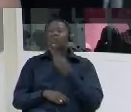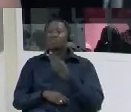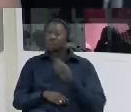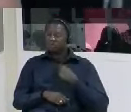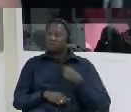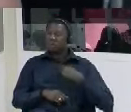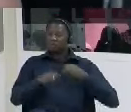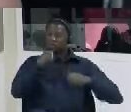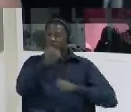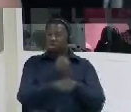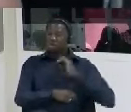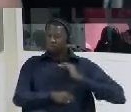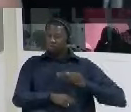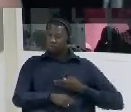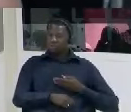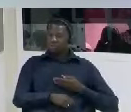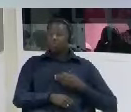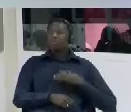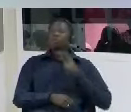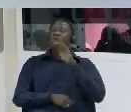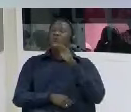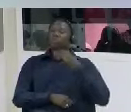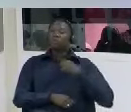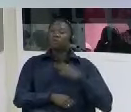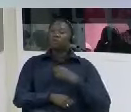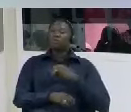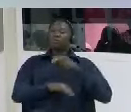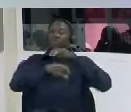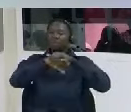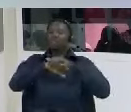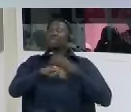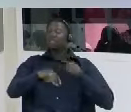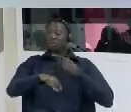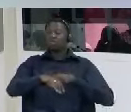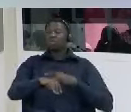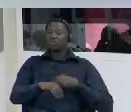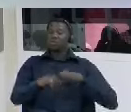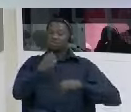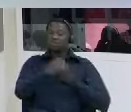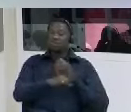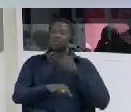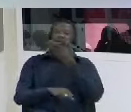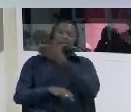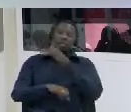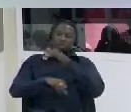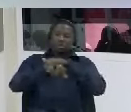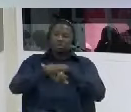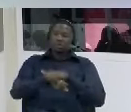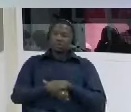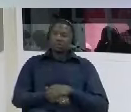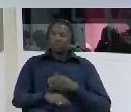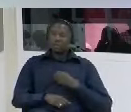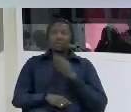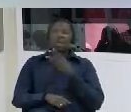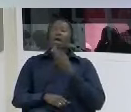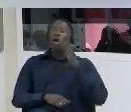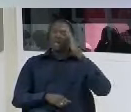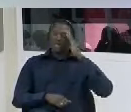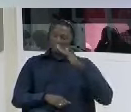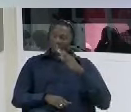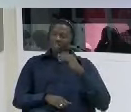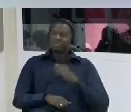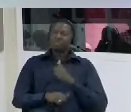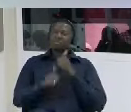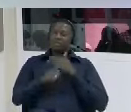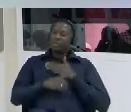wife was calling me from the united kingdom by then she was there i said thank god i thought that you have been killed also